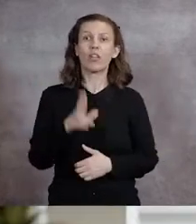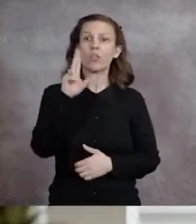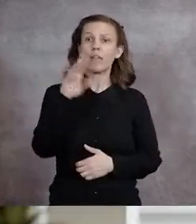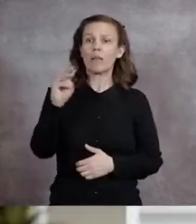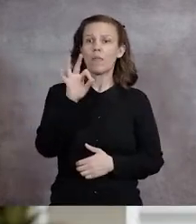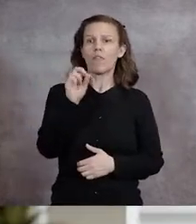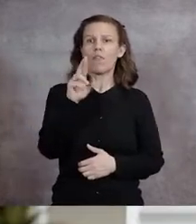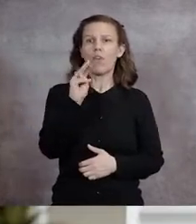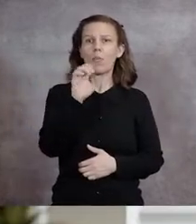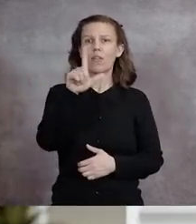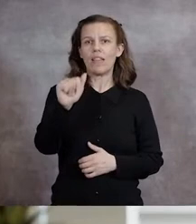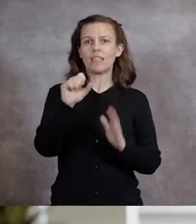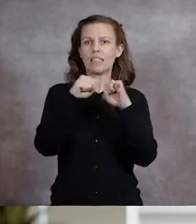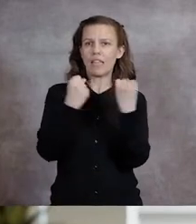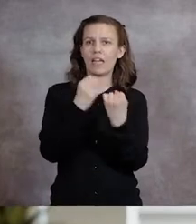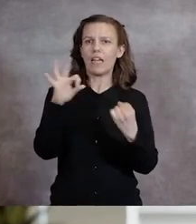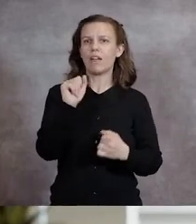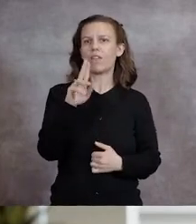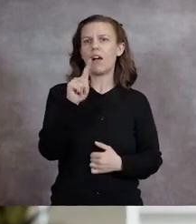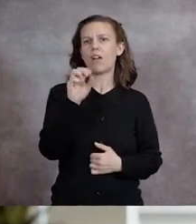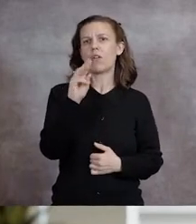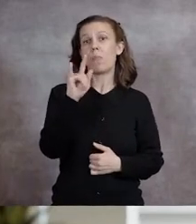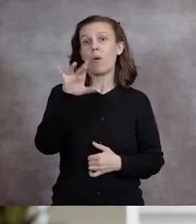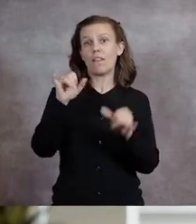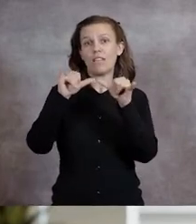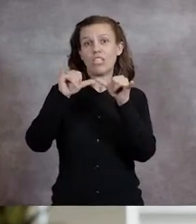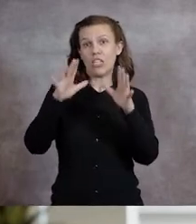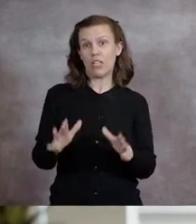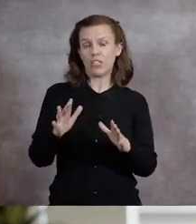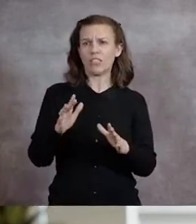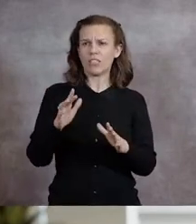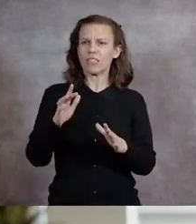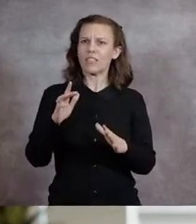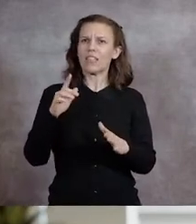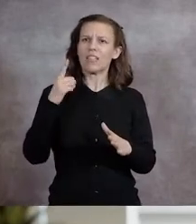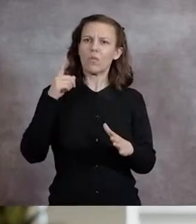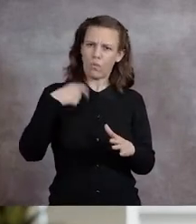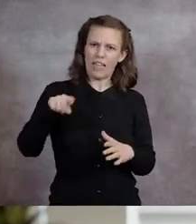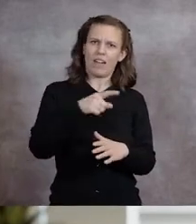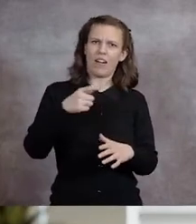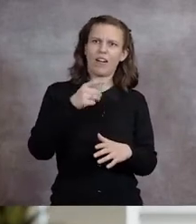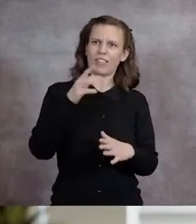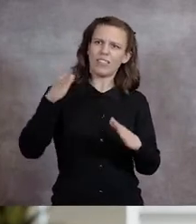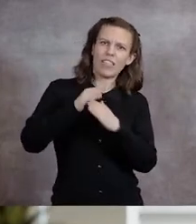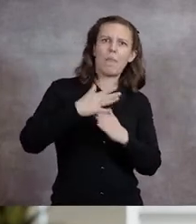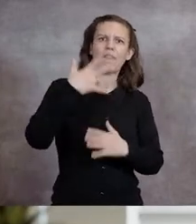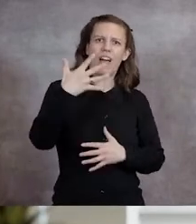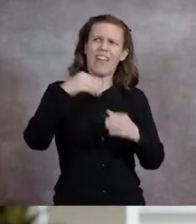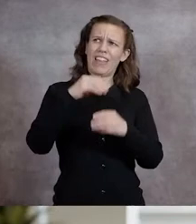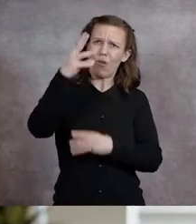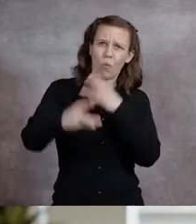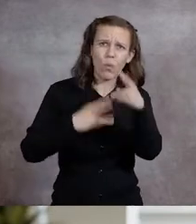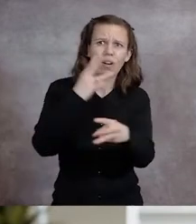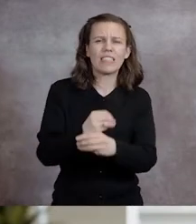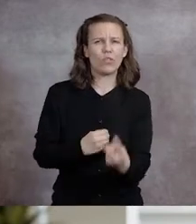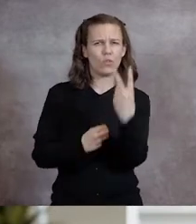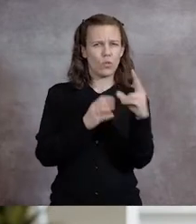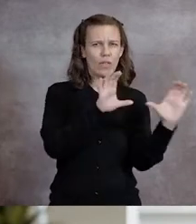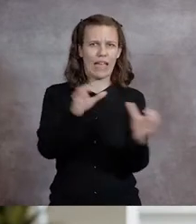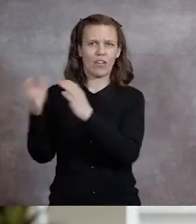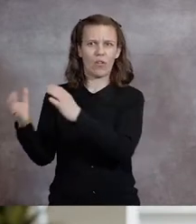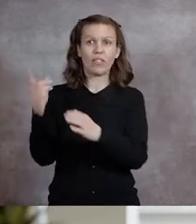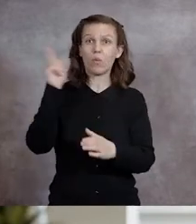UNM's Formula Society of Automotive Engineers placed in the top five in the world in two categories at the